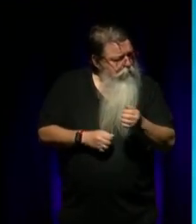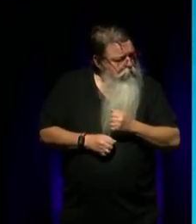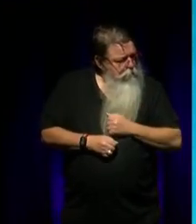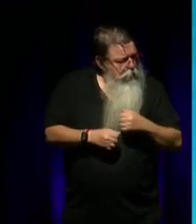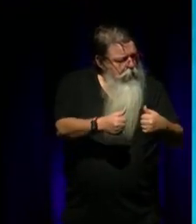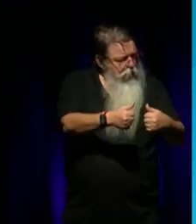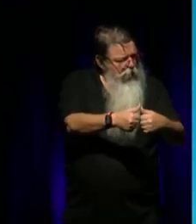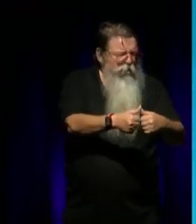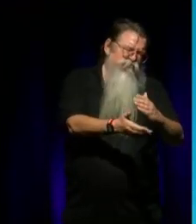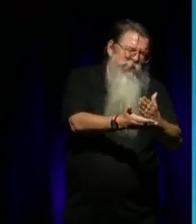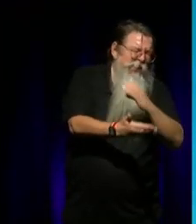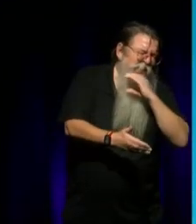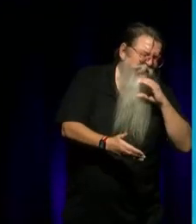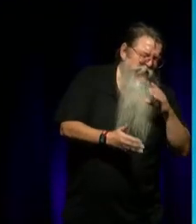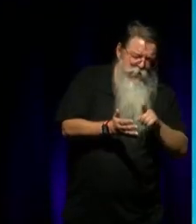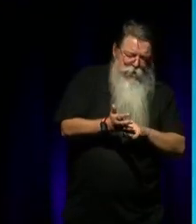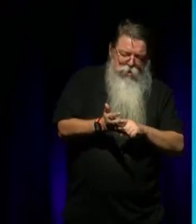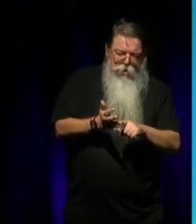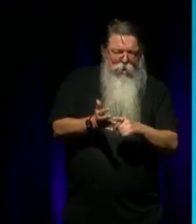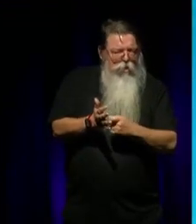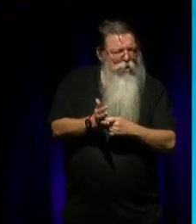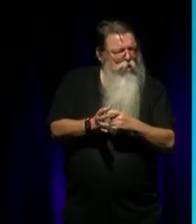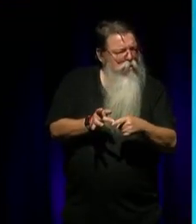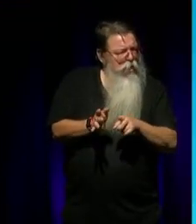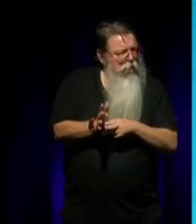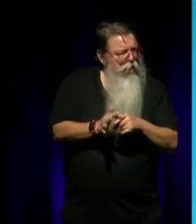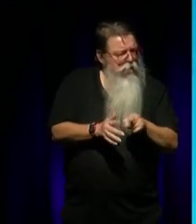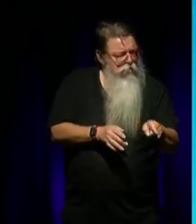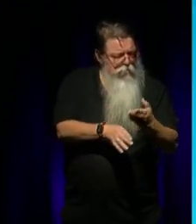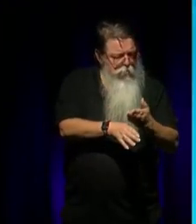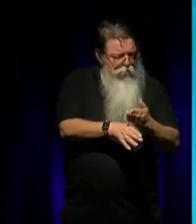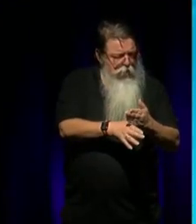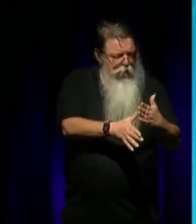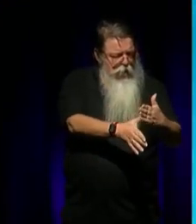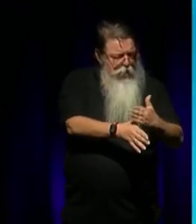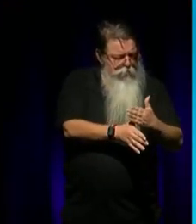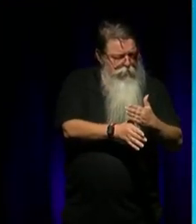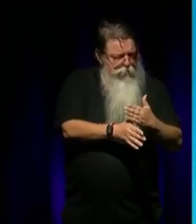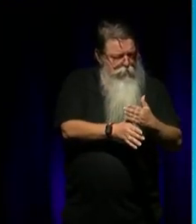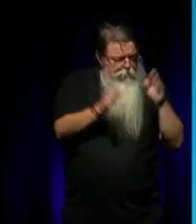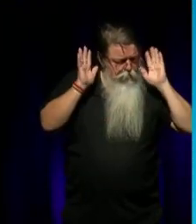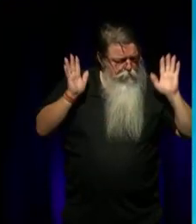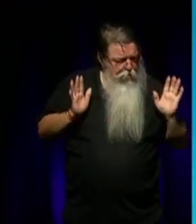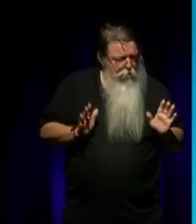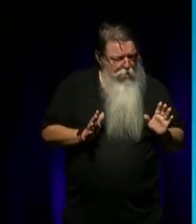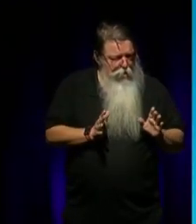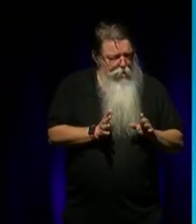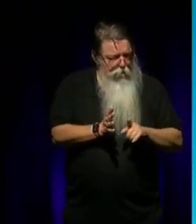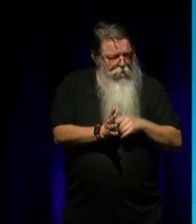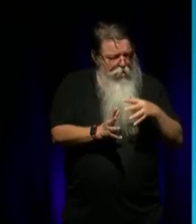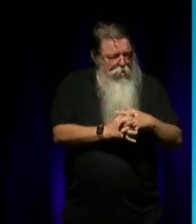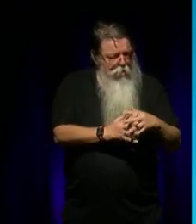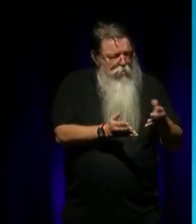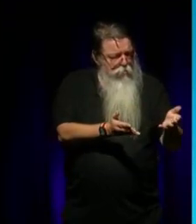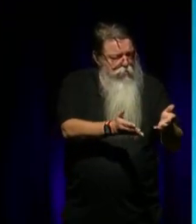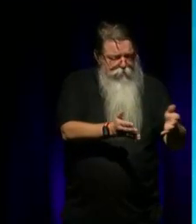auntie, Lorraine, and he was working at the Aboriginal and Torres Strait Islander Legal Service in Roma Street. And, you know, Vivian Walker was